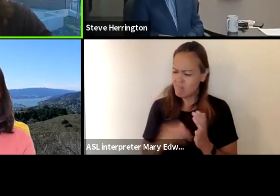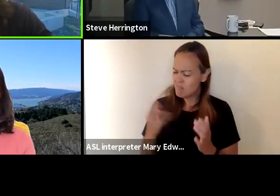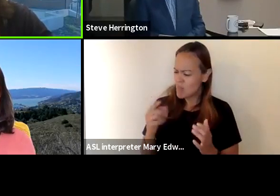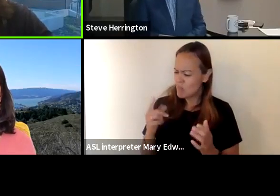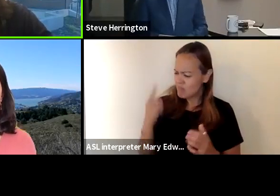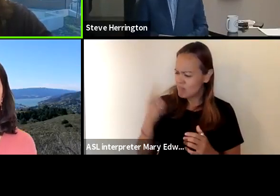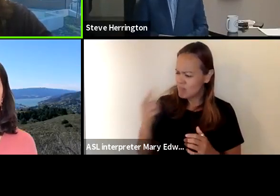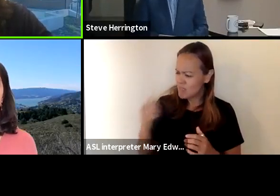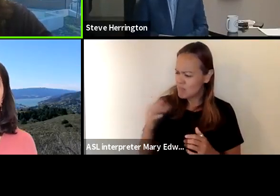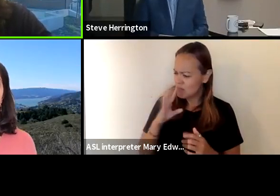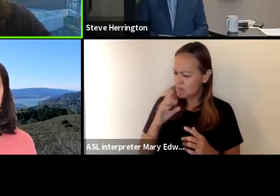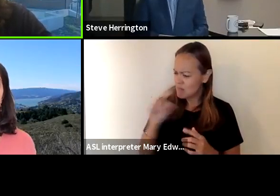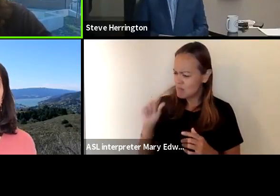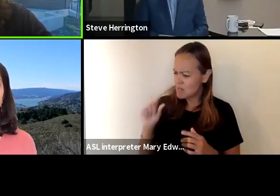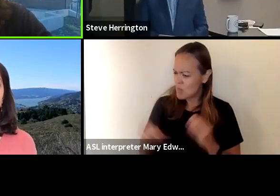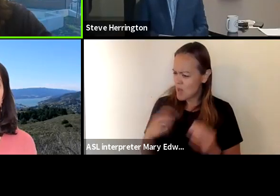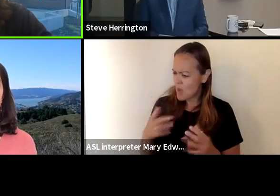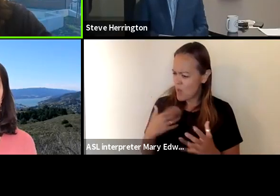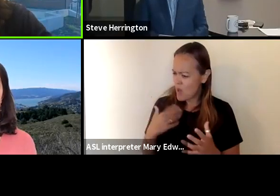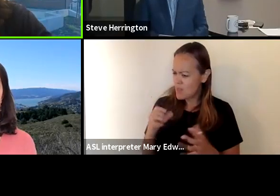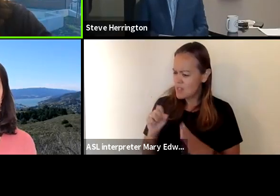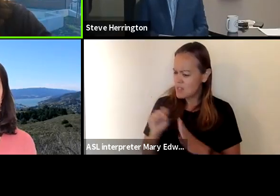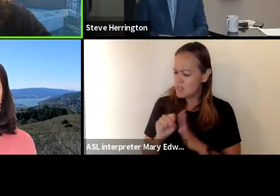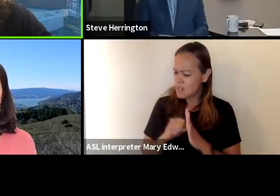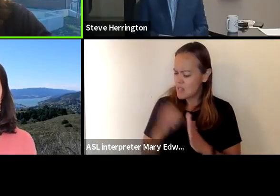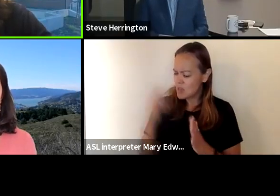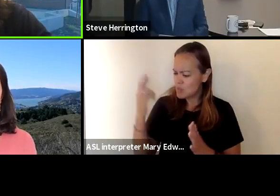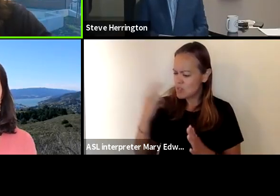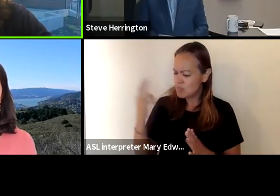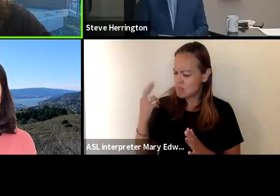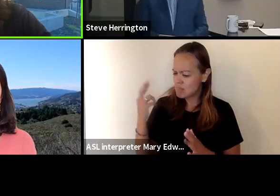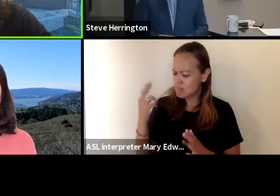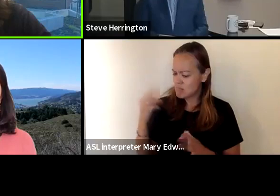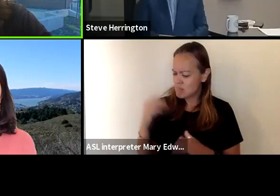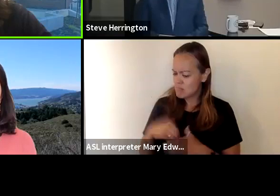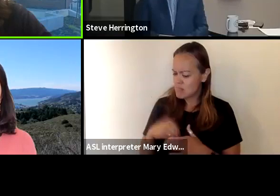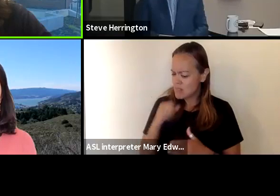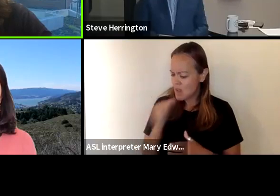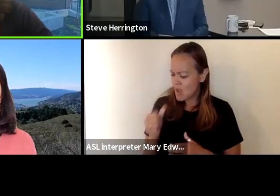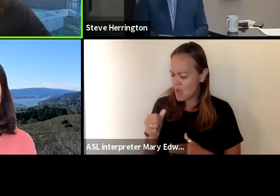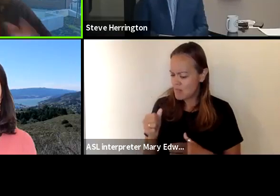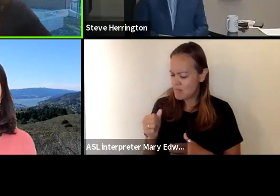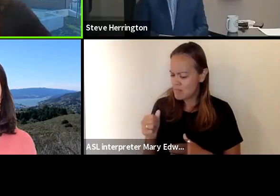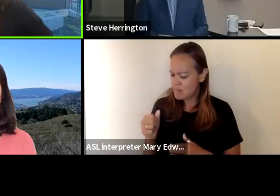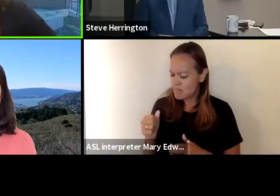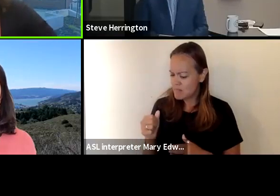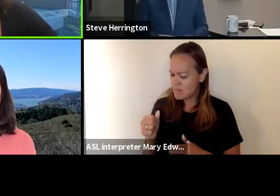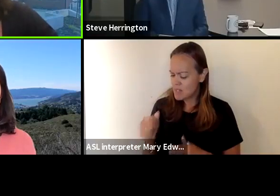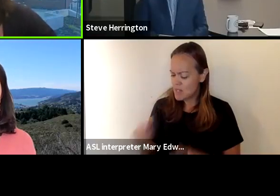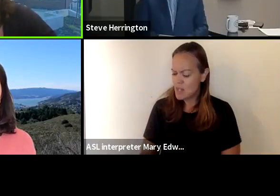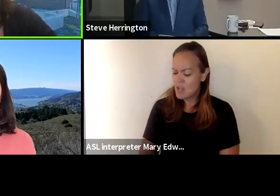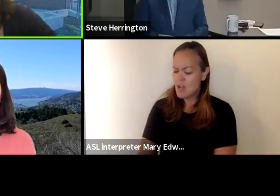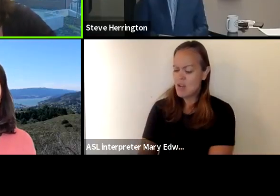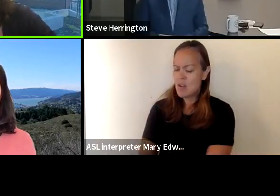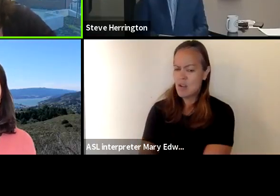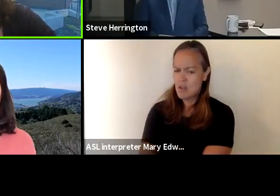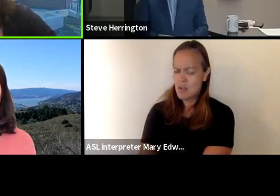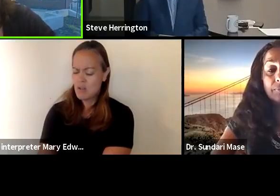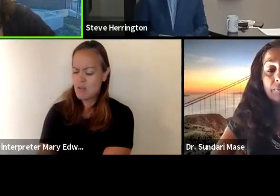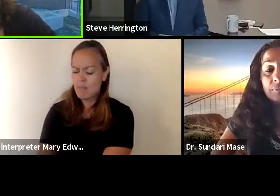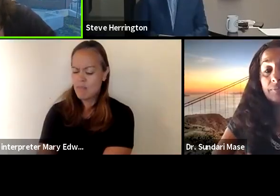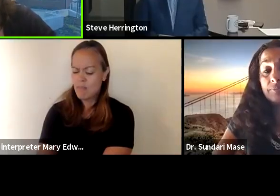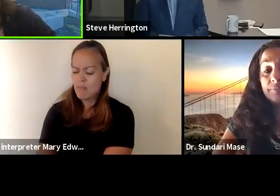if you could talk for a little bit about what the state's reasoning was in not in directing schools not to offer a